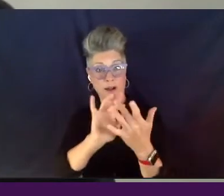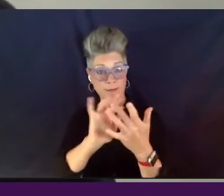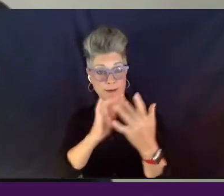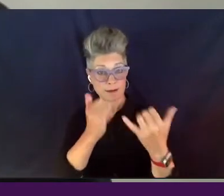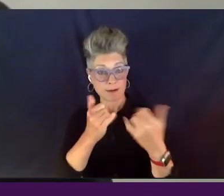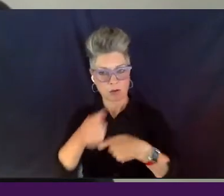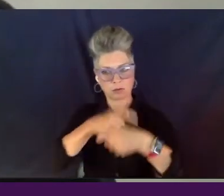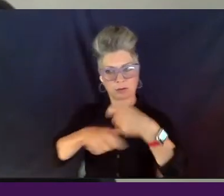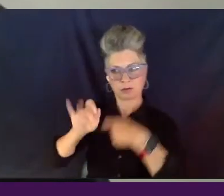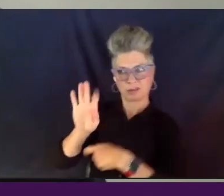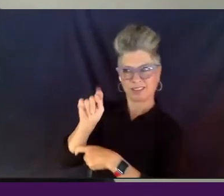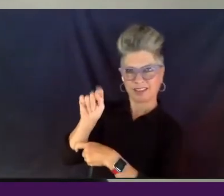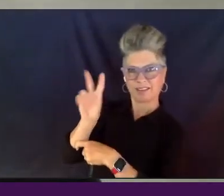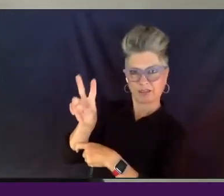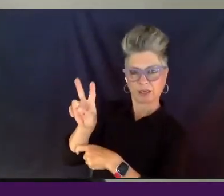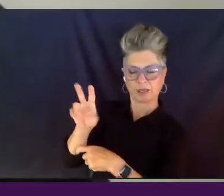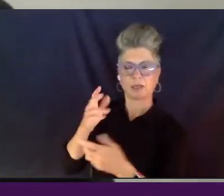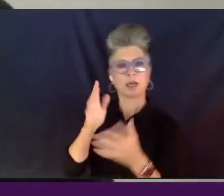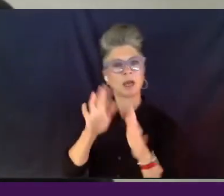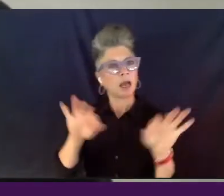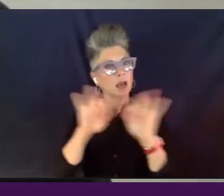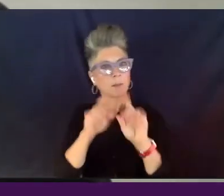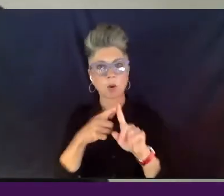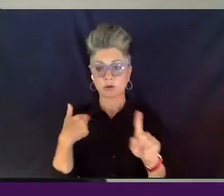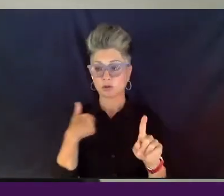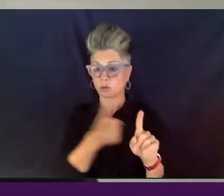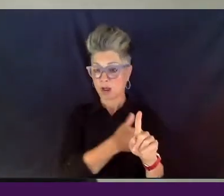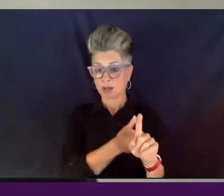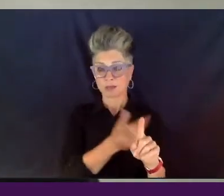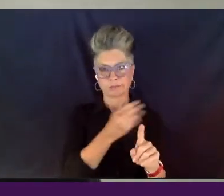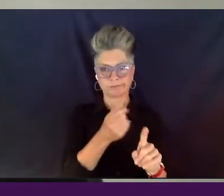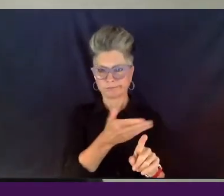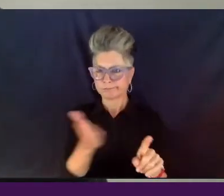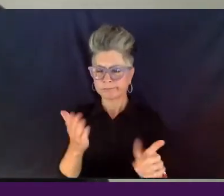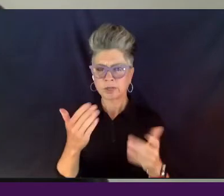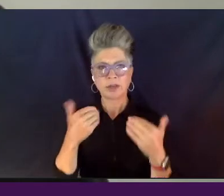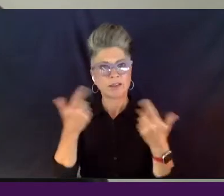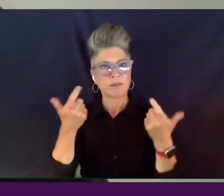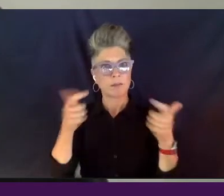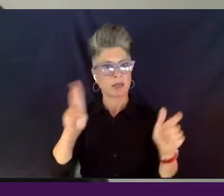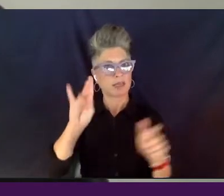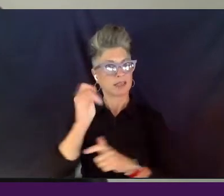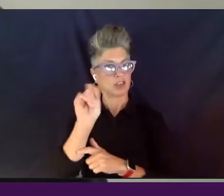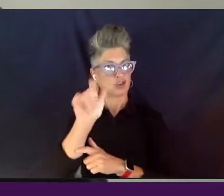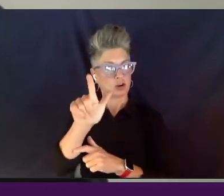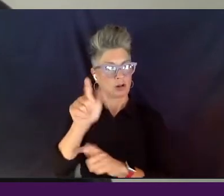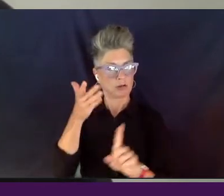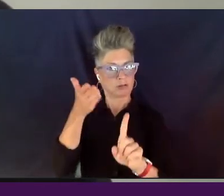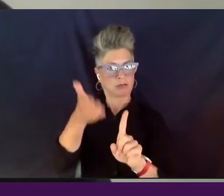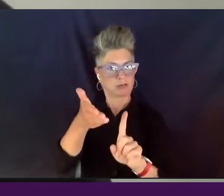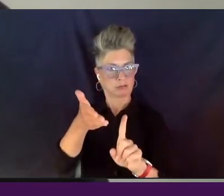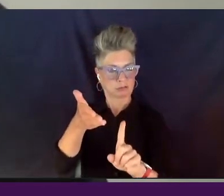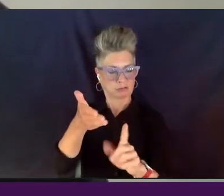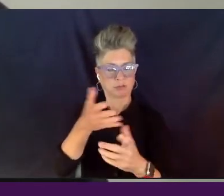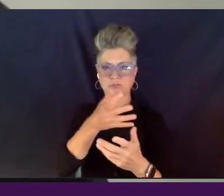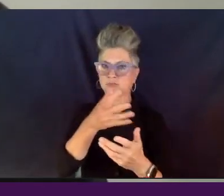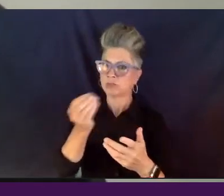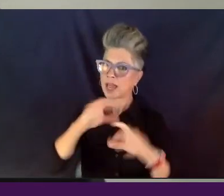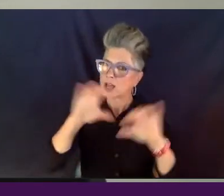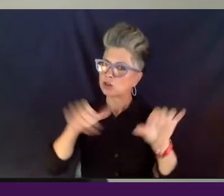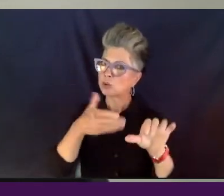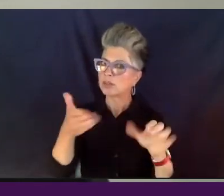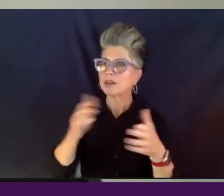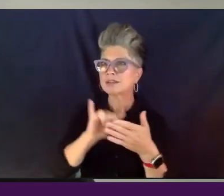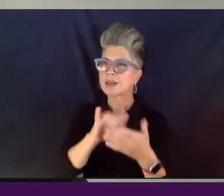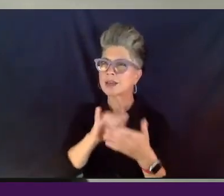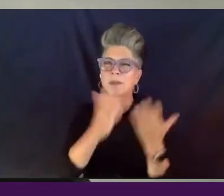it's really important to us and to everybody here, I'm sure to have as big a digital presence and to do, uh, things that don't necessarily